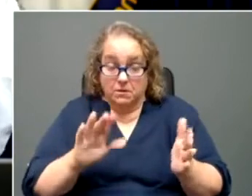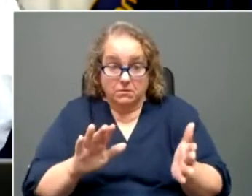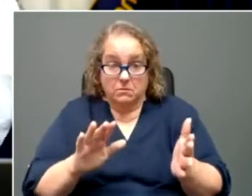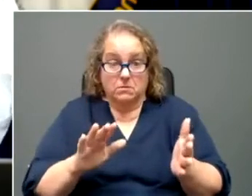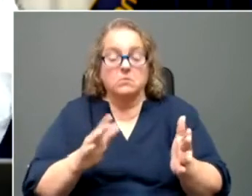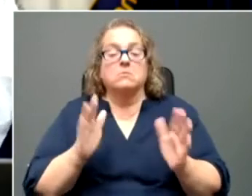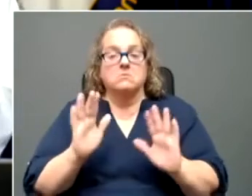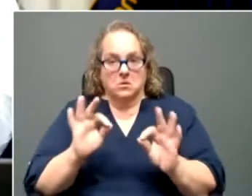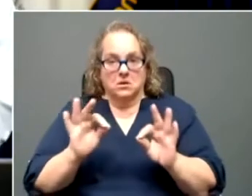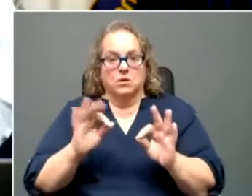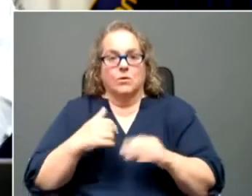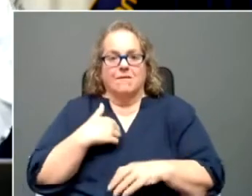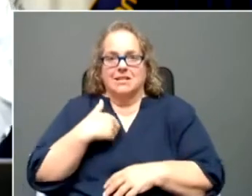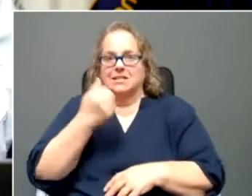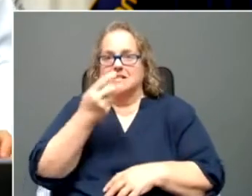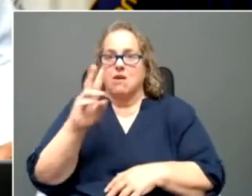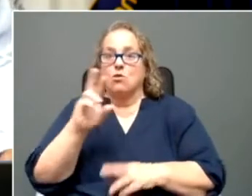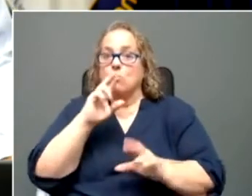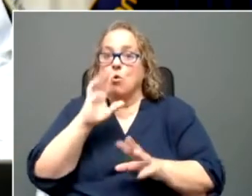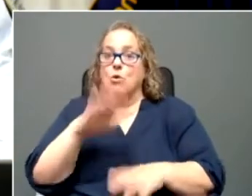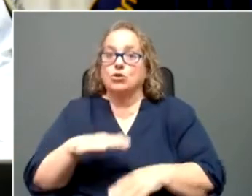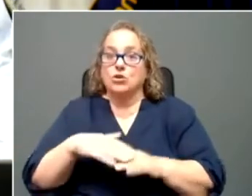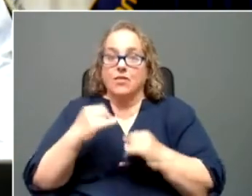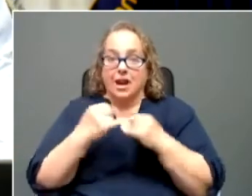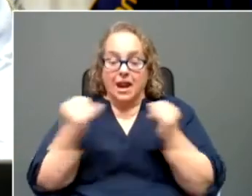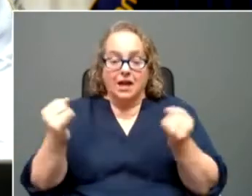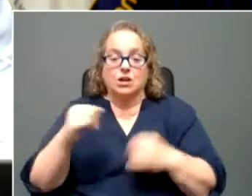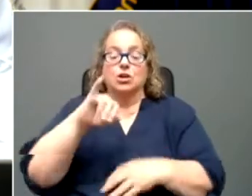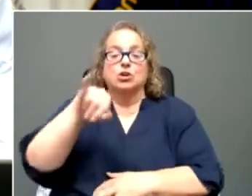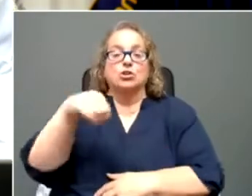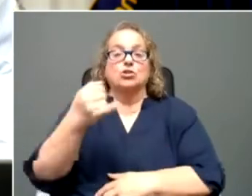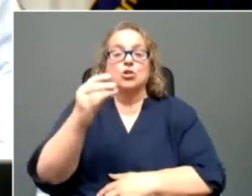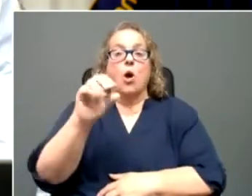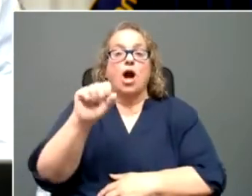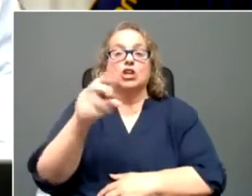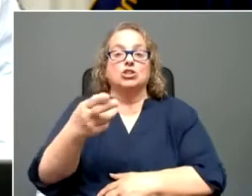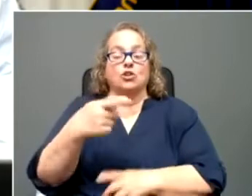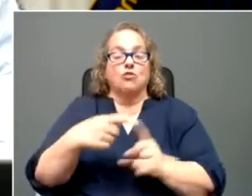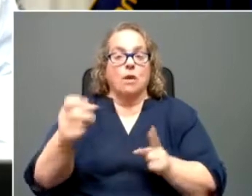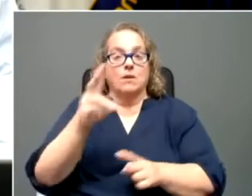several journalists on the line. We'll start with Josh James from W UK Y.